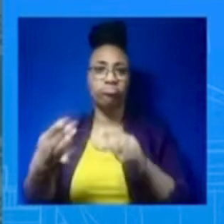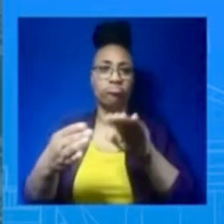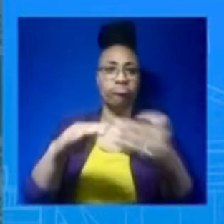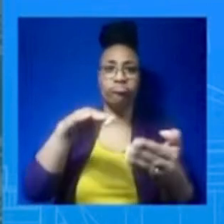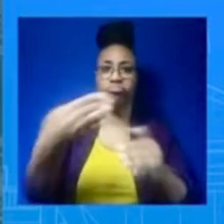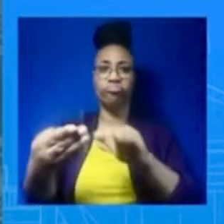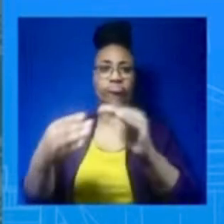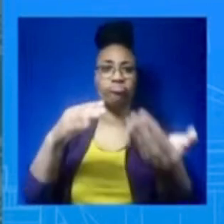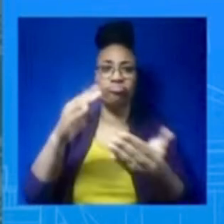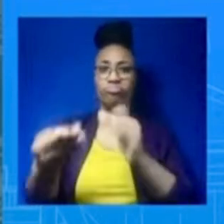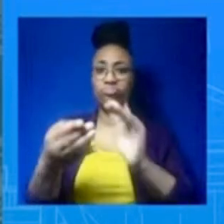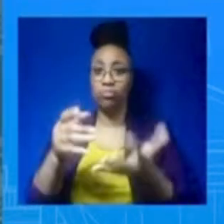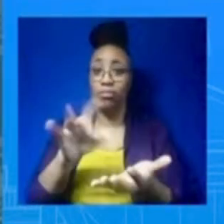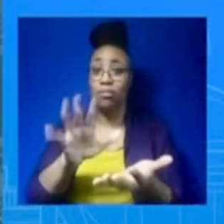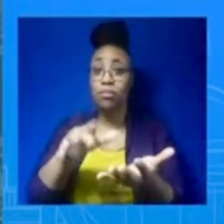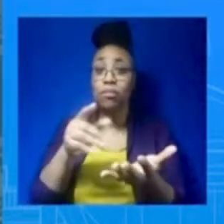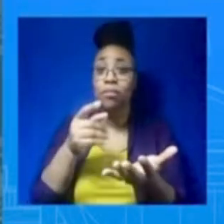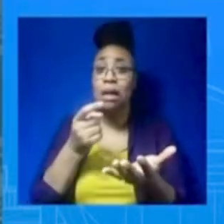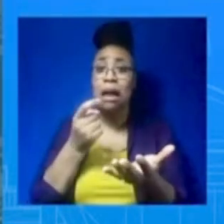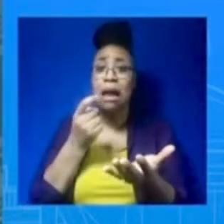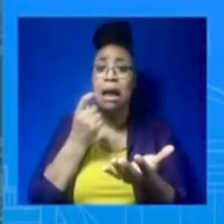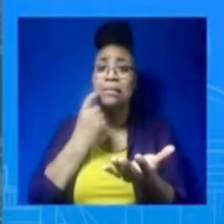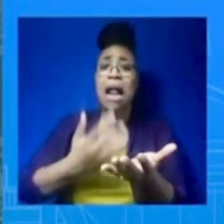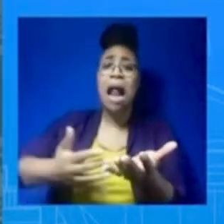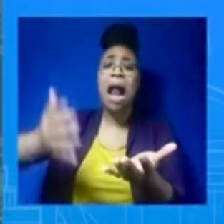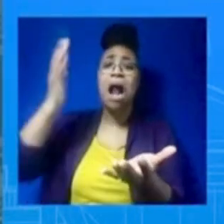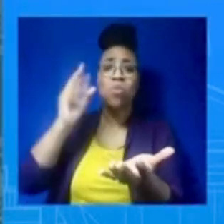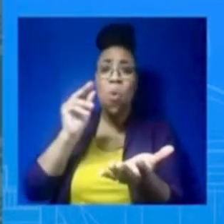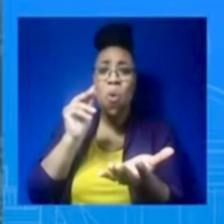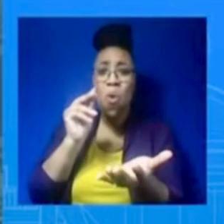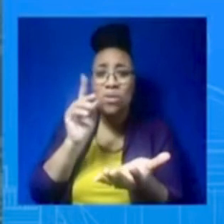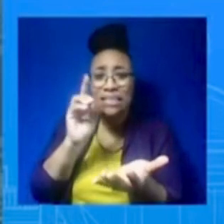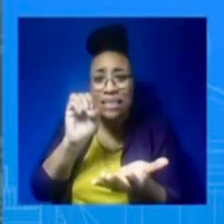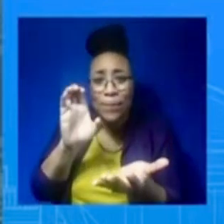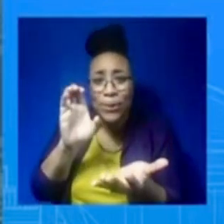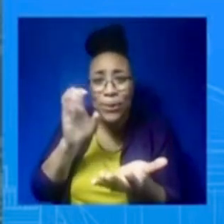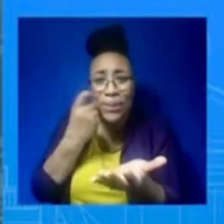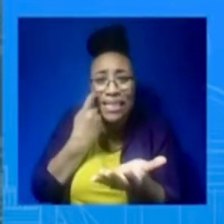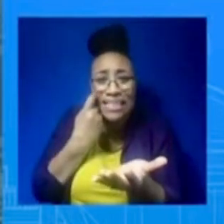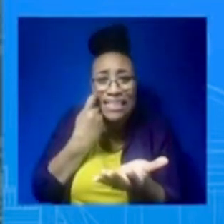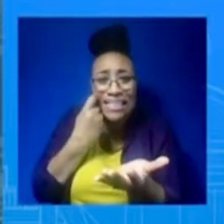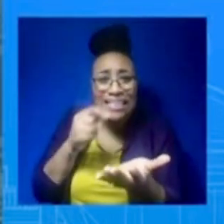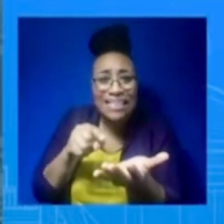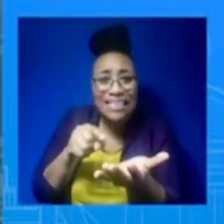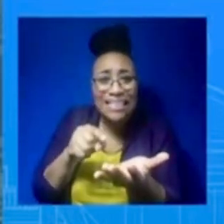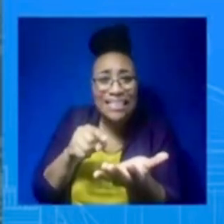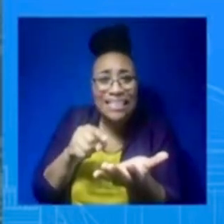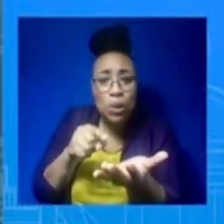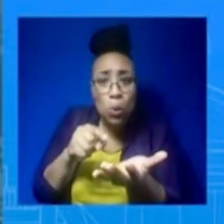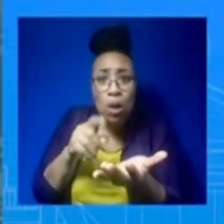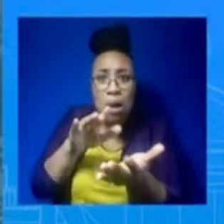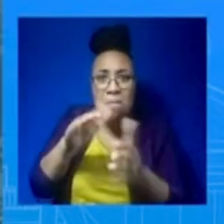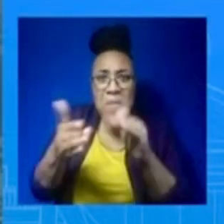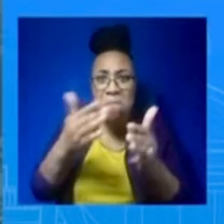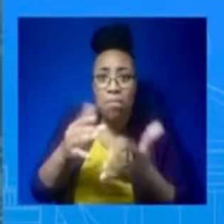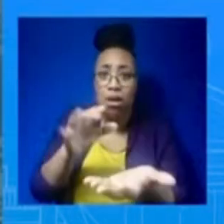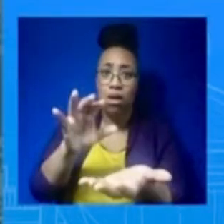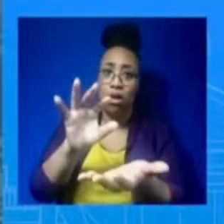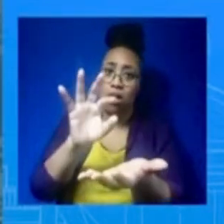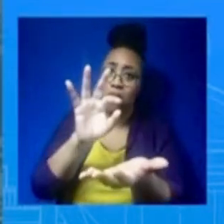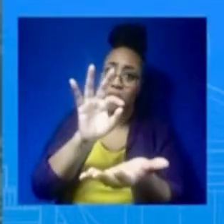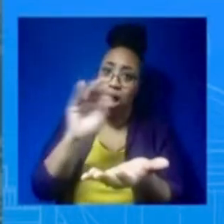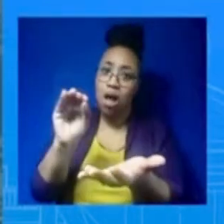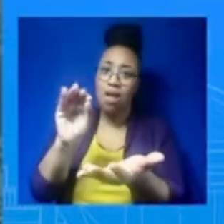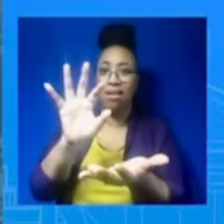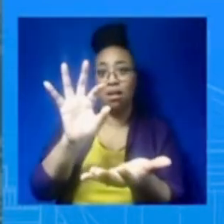half months, 9,000 killed as the fighting in Bakhmut has intensified. Based on previous intelligence, we estimated that about